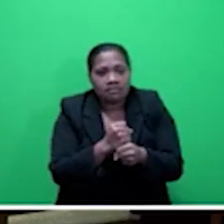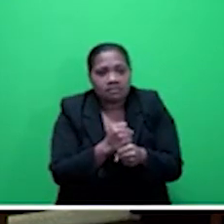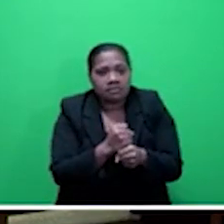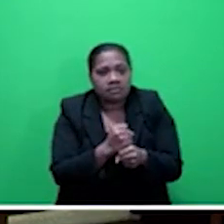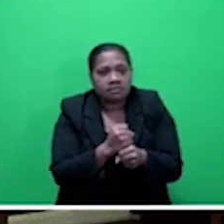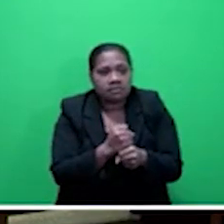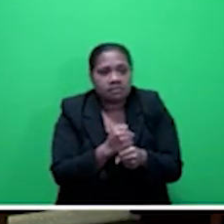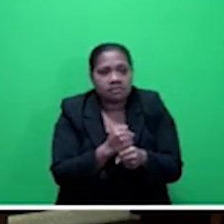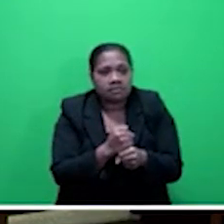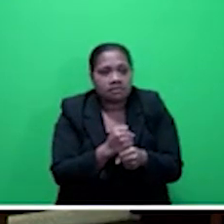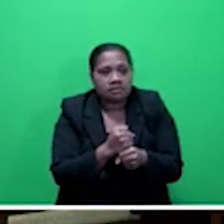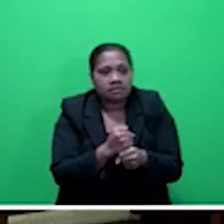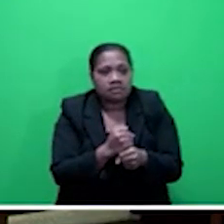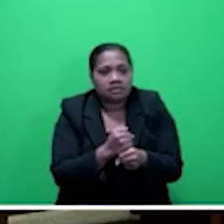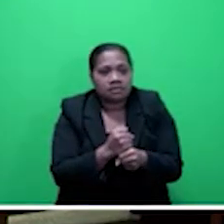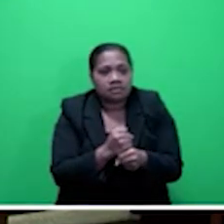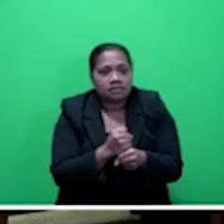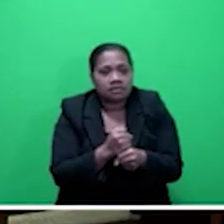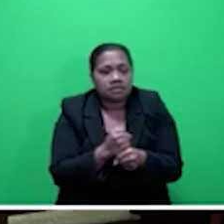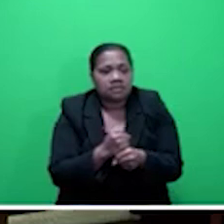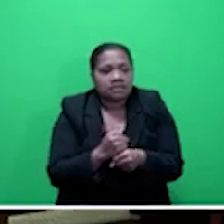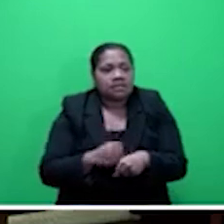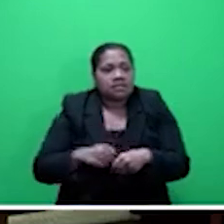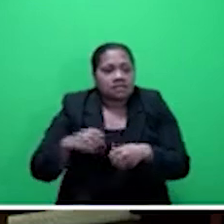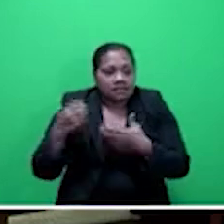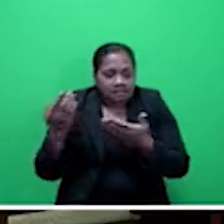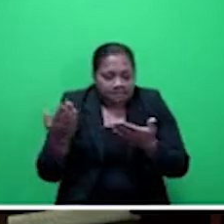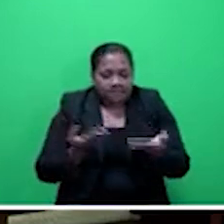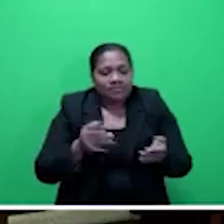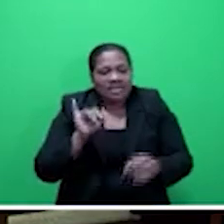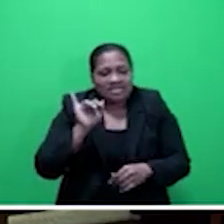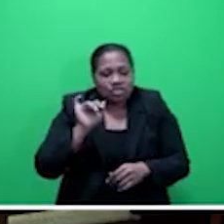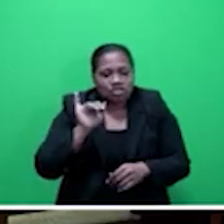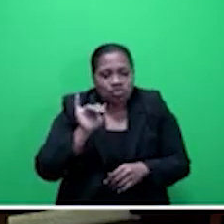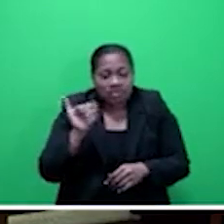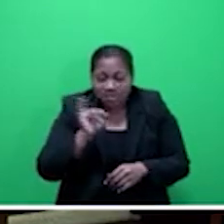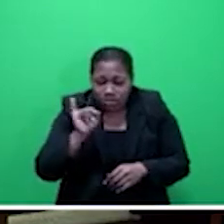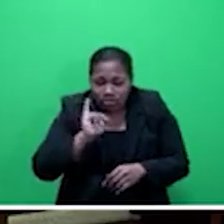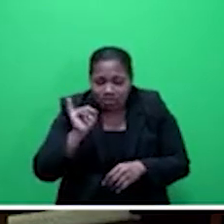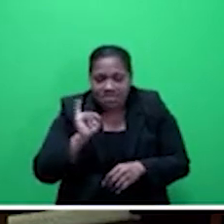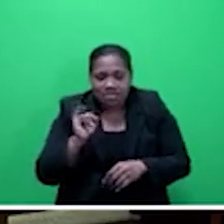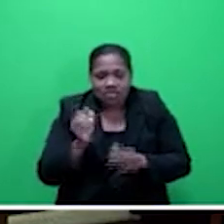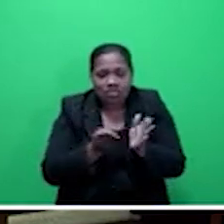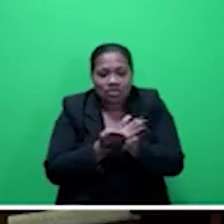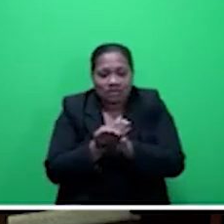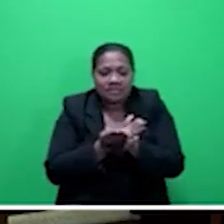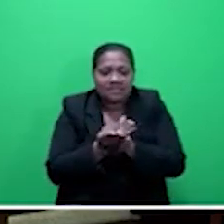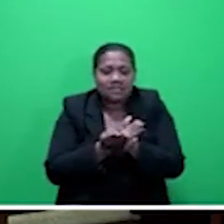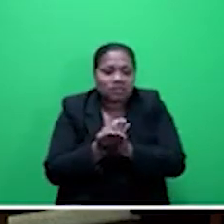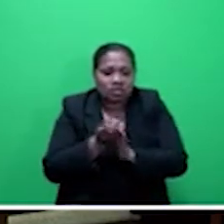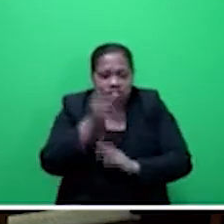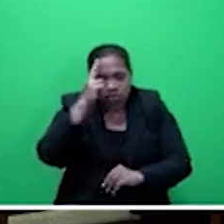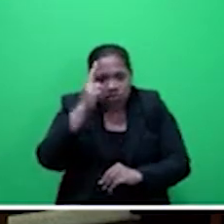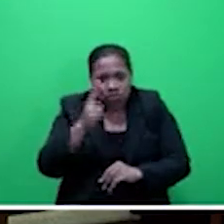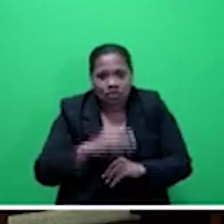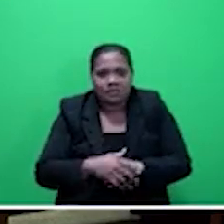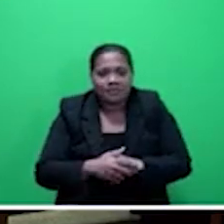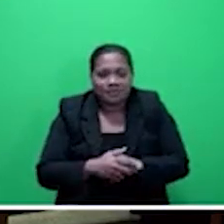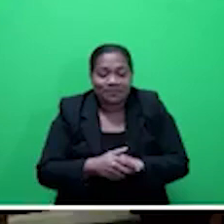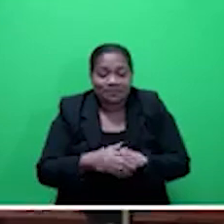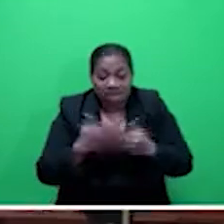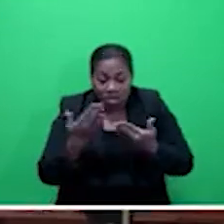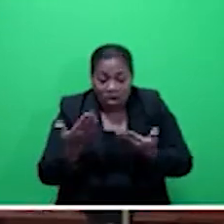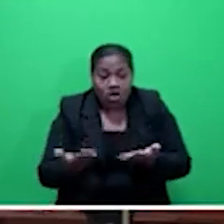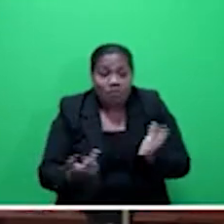bring it back to the insurance itself, Mr Speaker, sir. Mr Speaker, the Honourable Tussawa